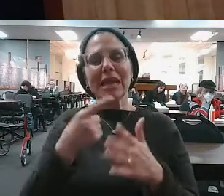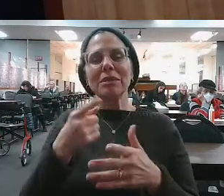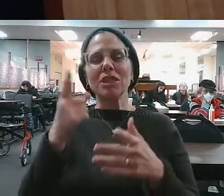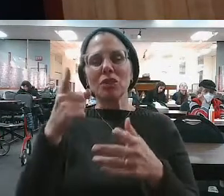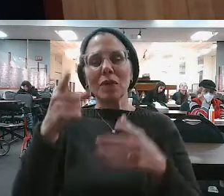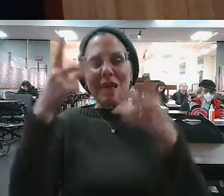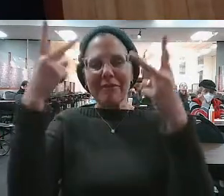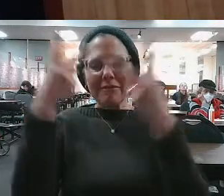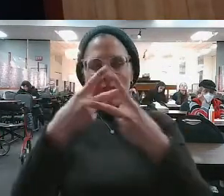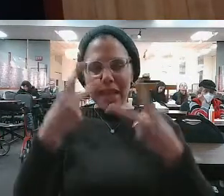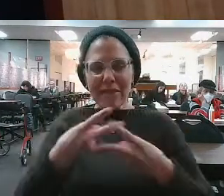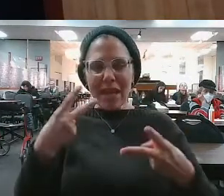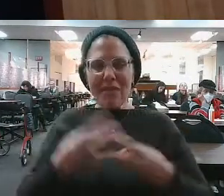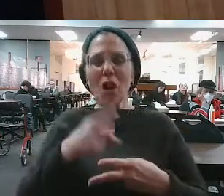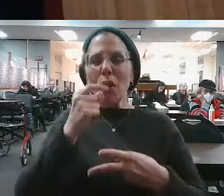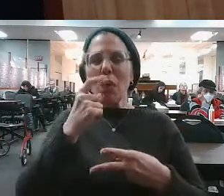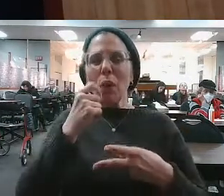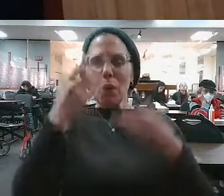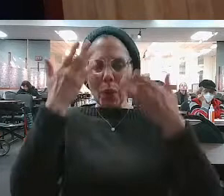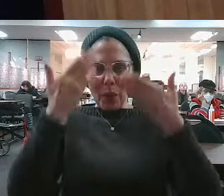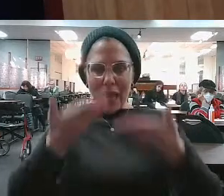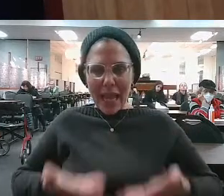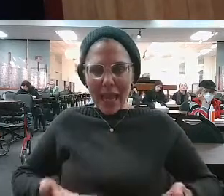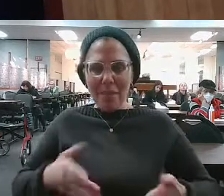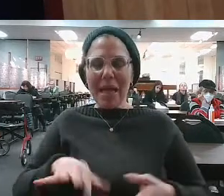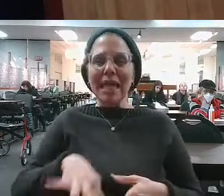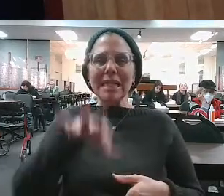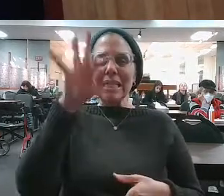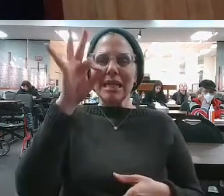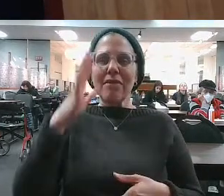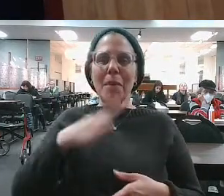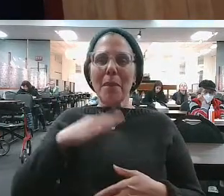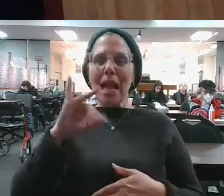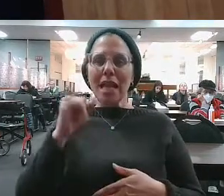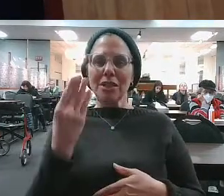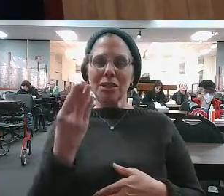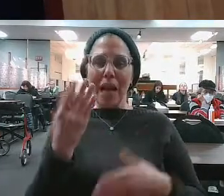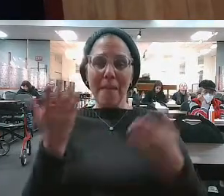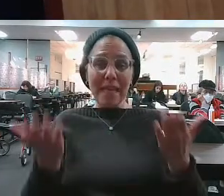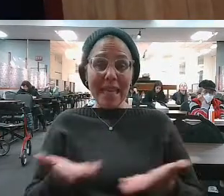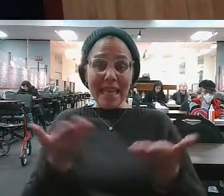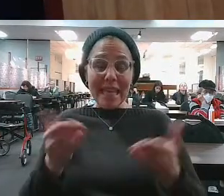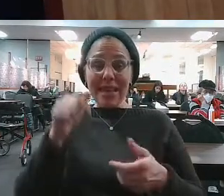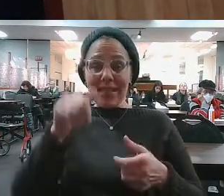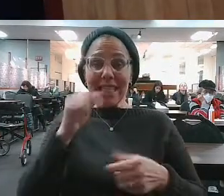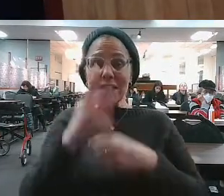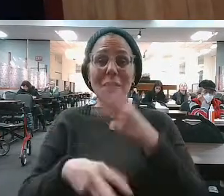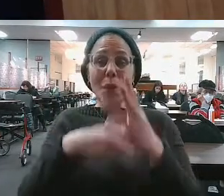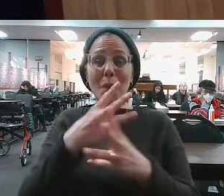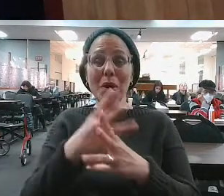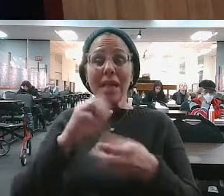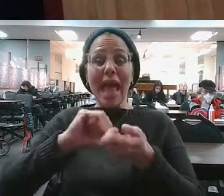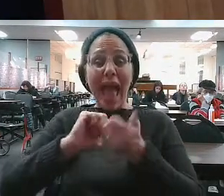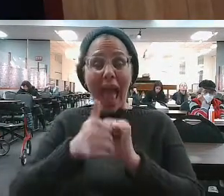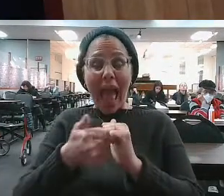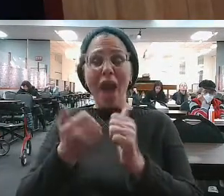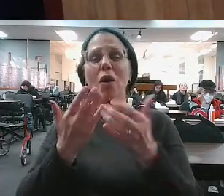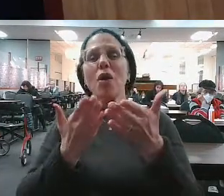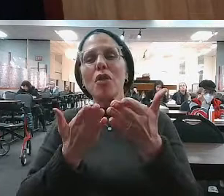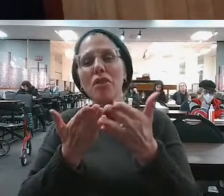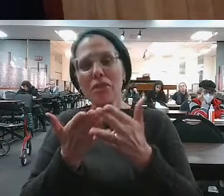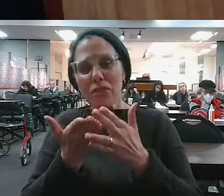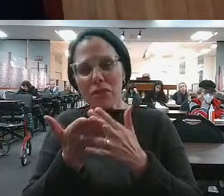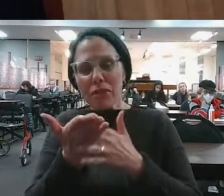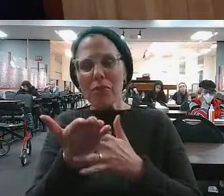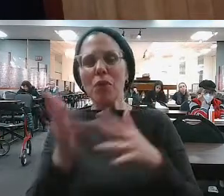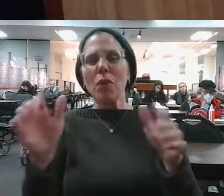you really are, and the only way to discover what you're really made of, and the only way to